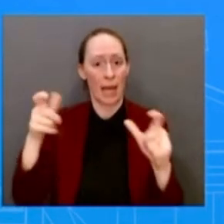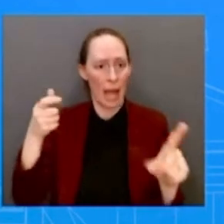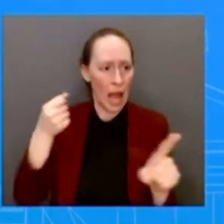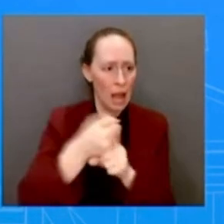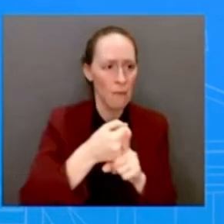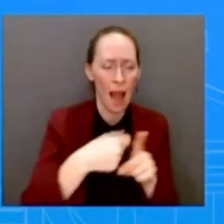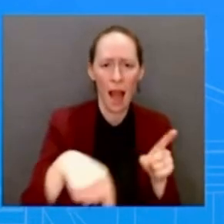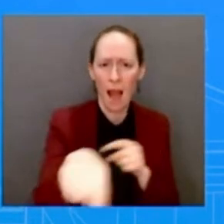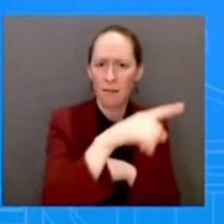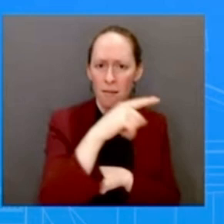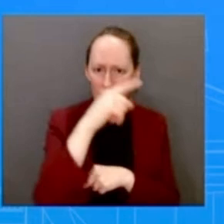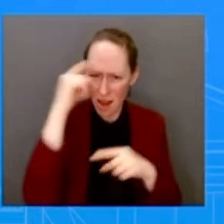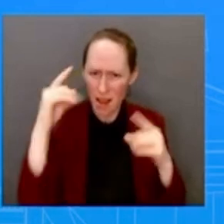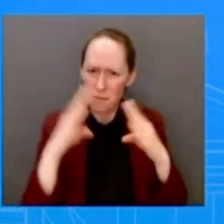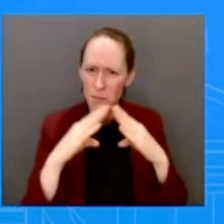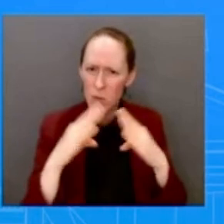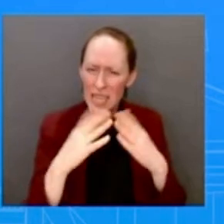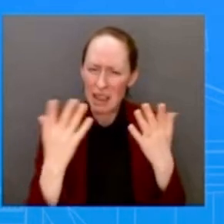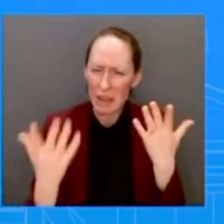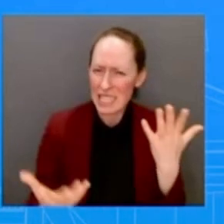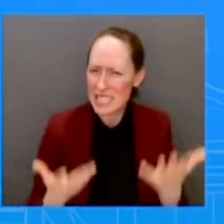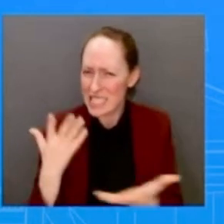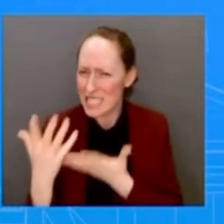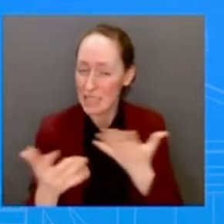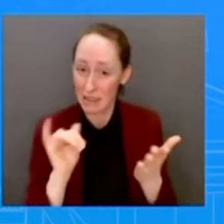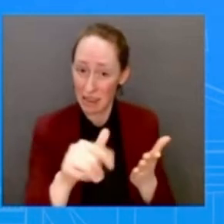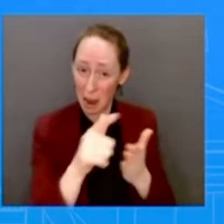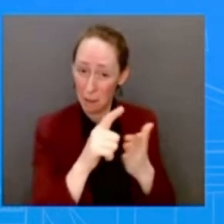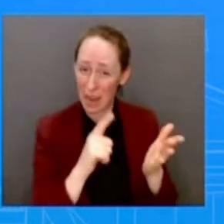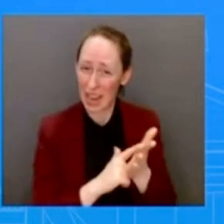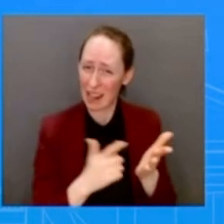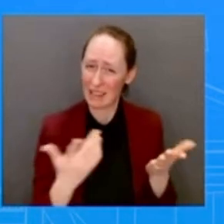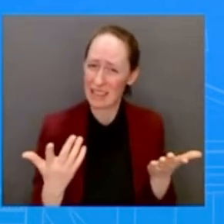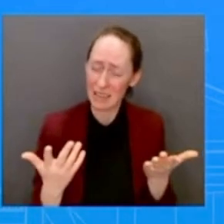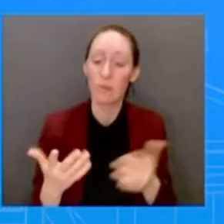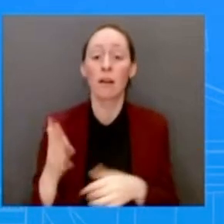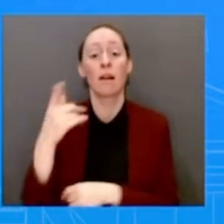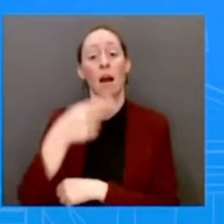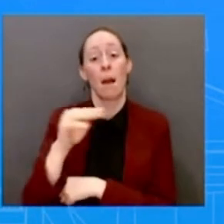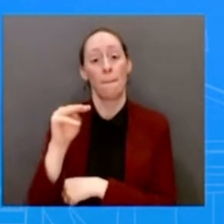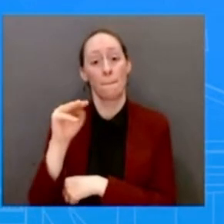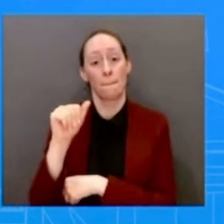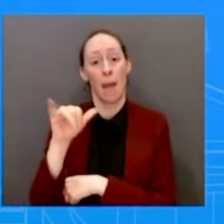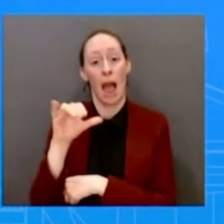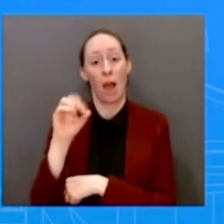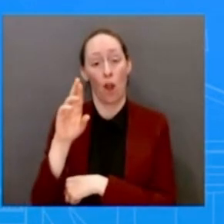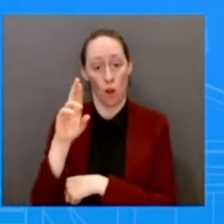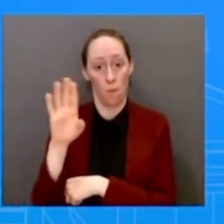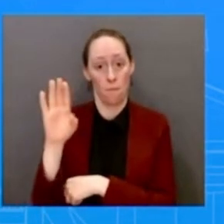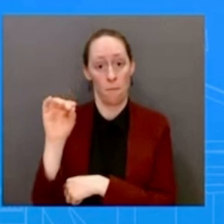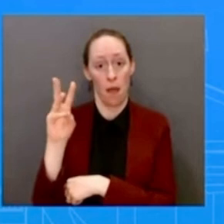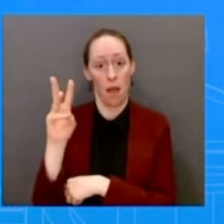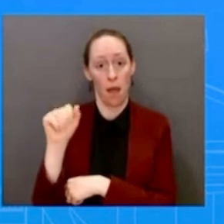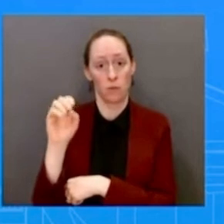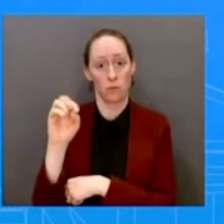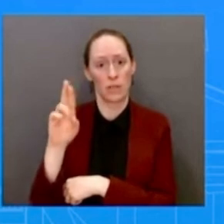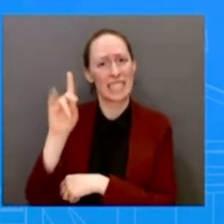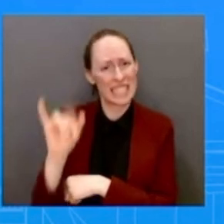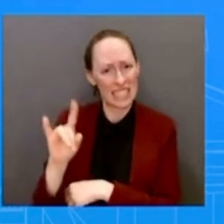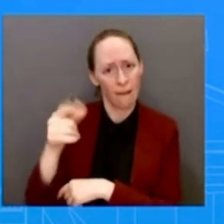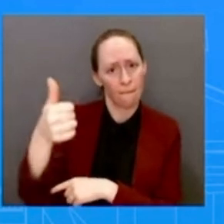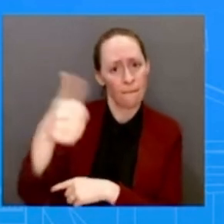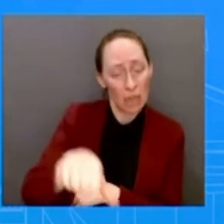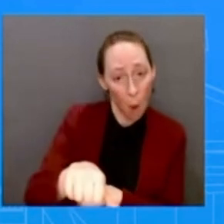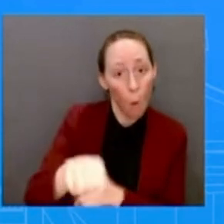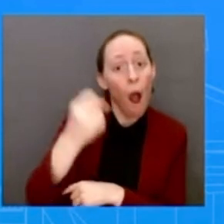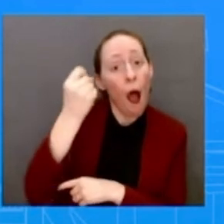mayor vetoed the criminal code, but she also proposed some changes that she thought would have made the system sort of better on the